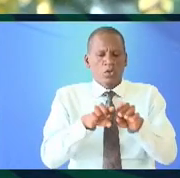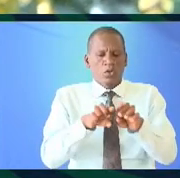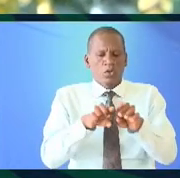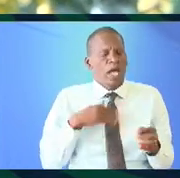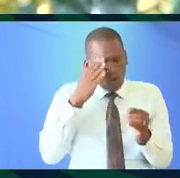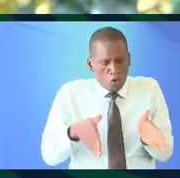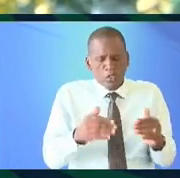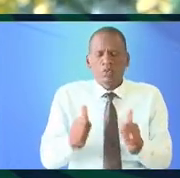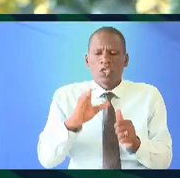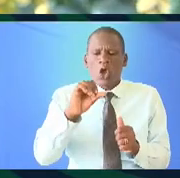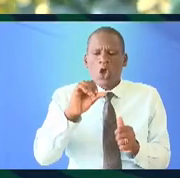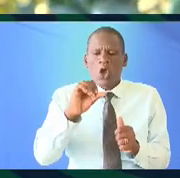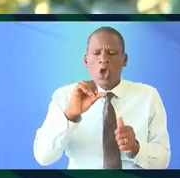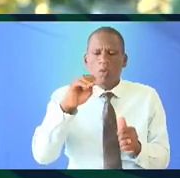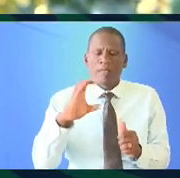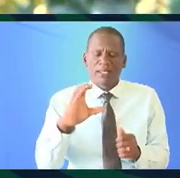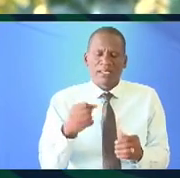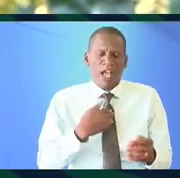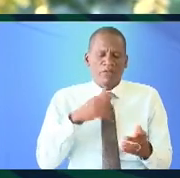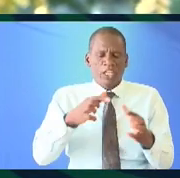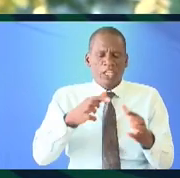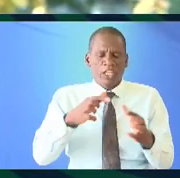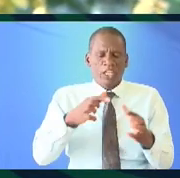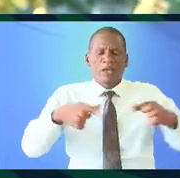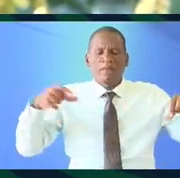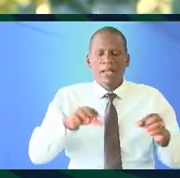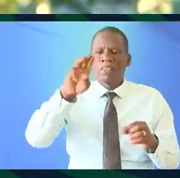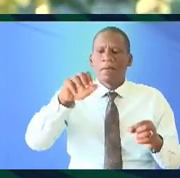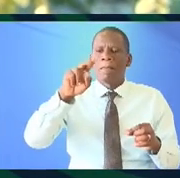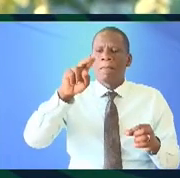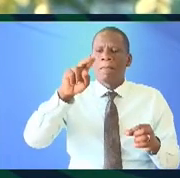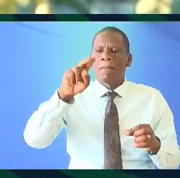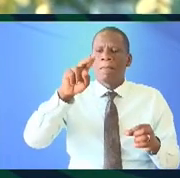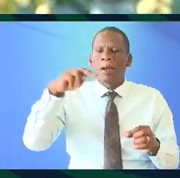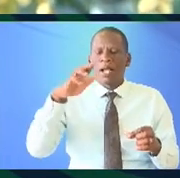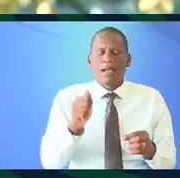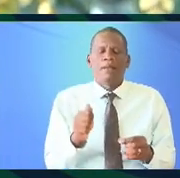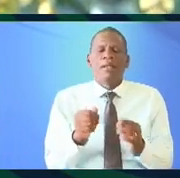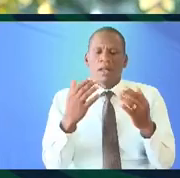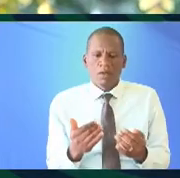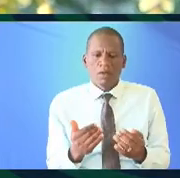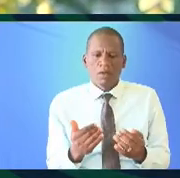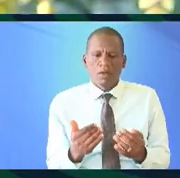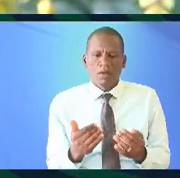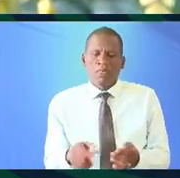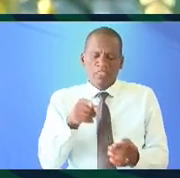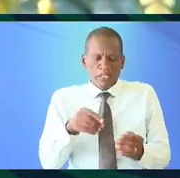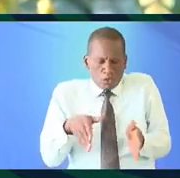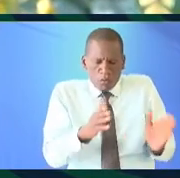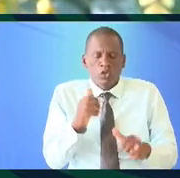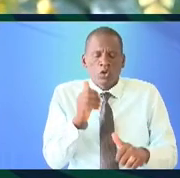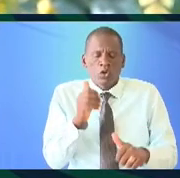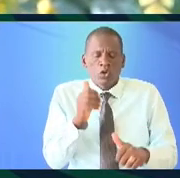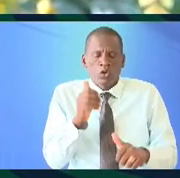space that comics occupy in Japan in Japan manga you know all over so it's a